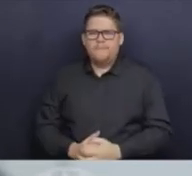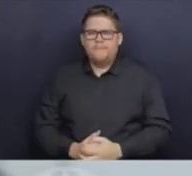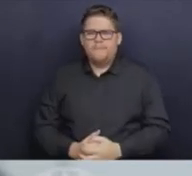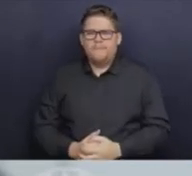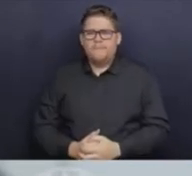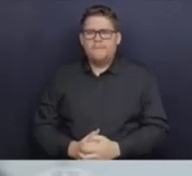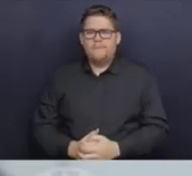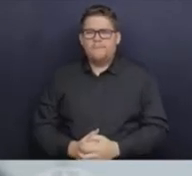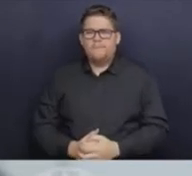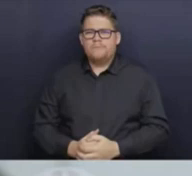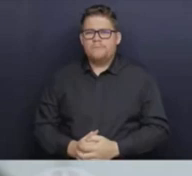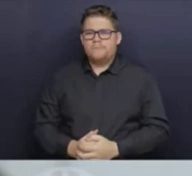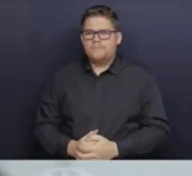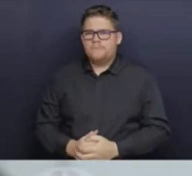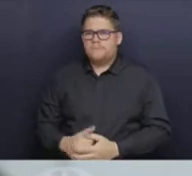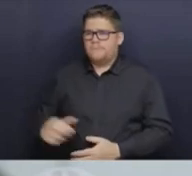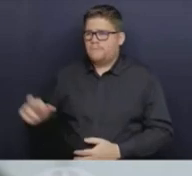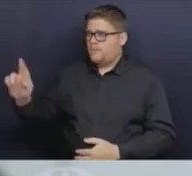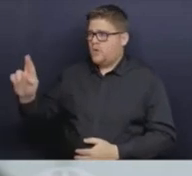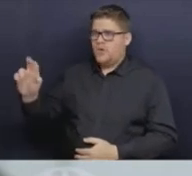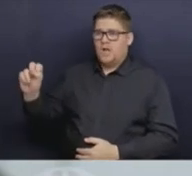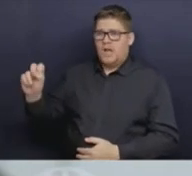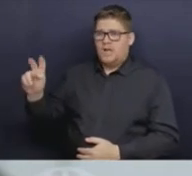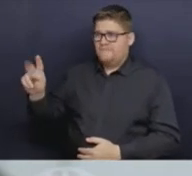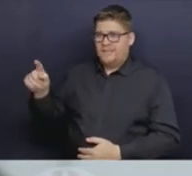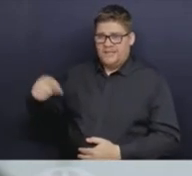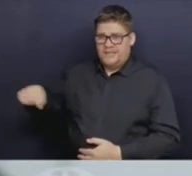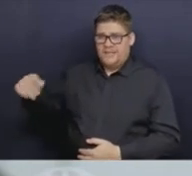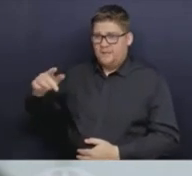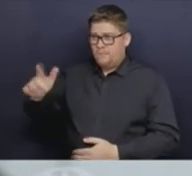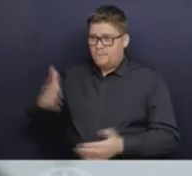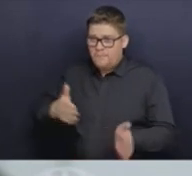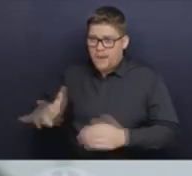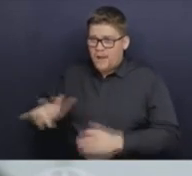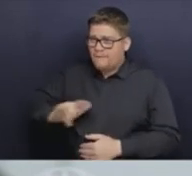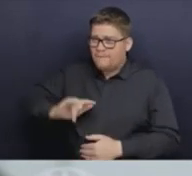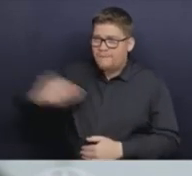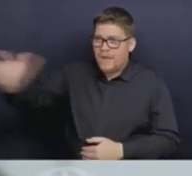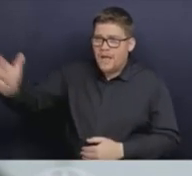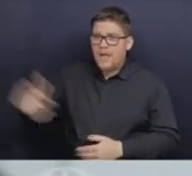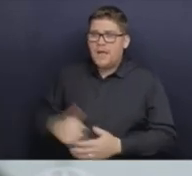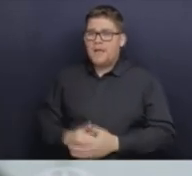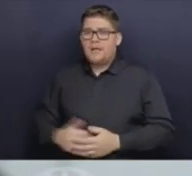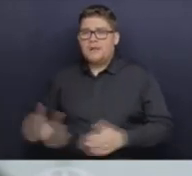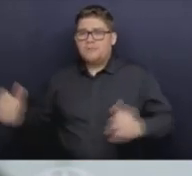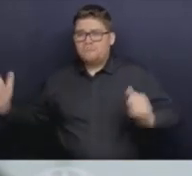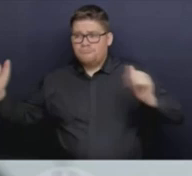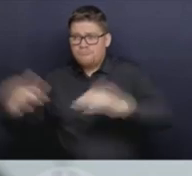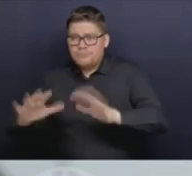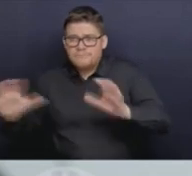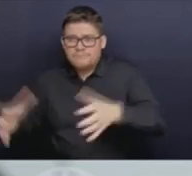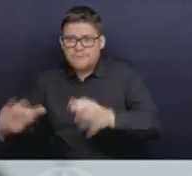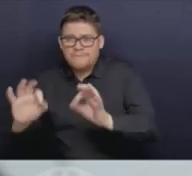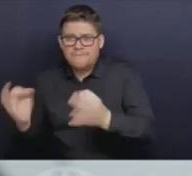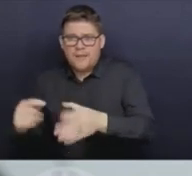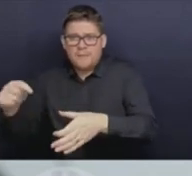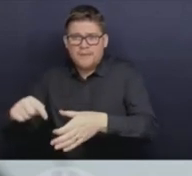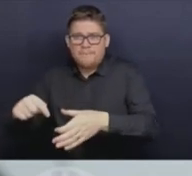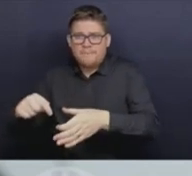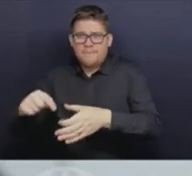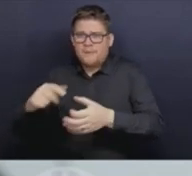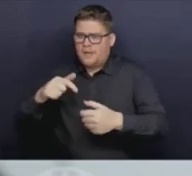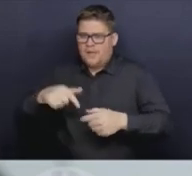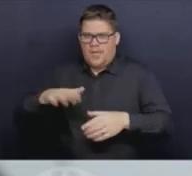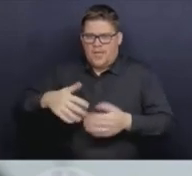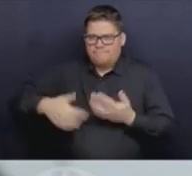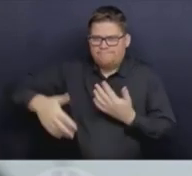that when we stop travel and we stop gatherings and we had all of those measures in place, it didn't circulate very easily either.